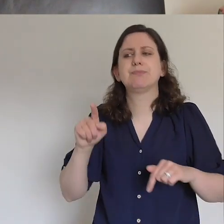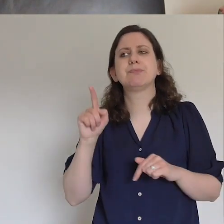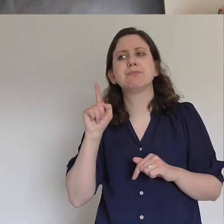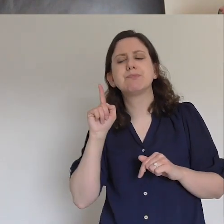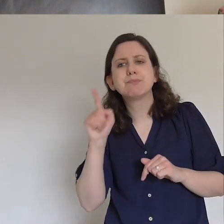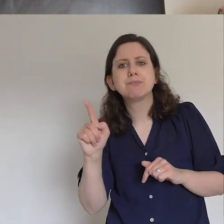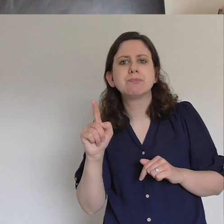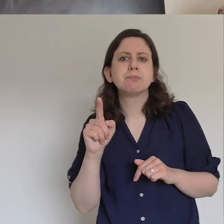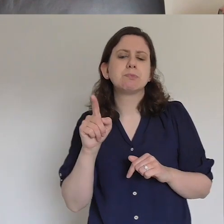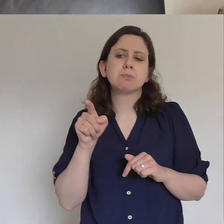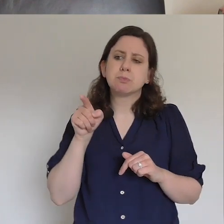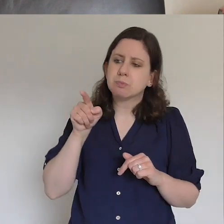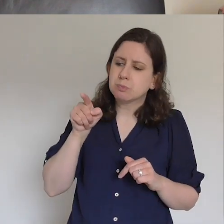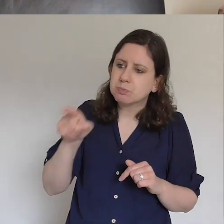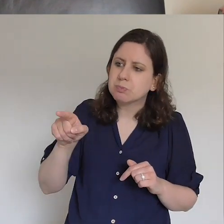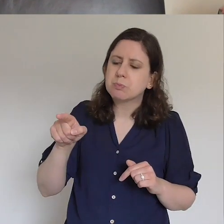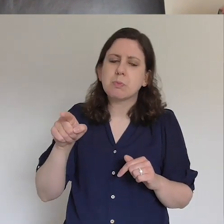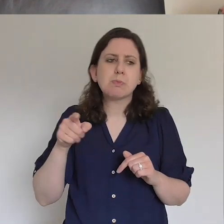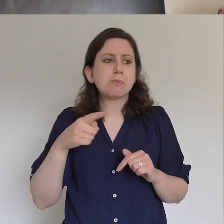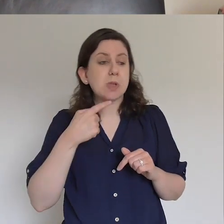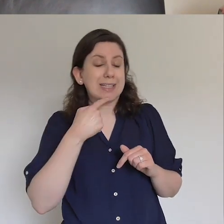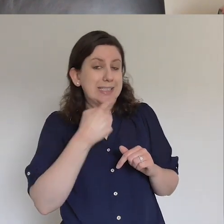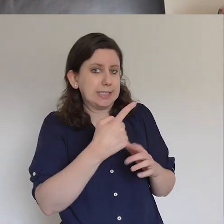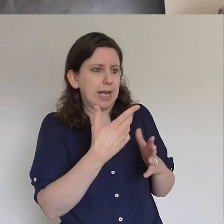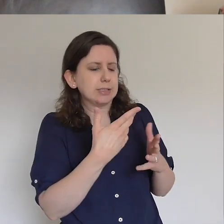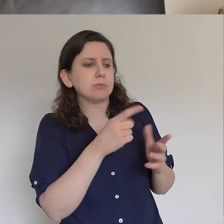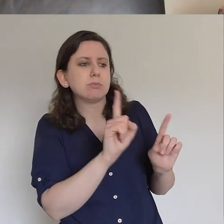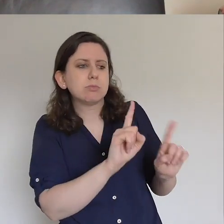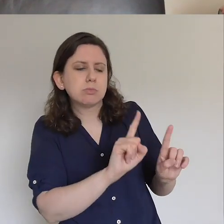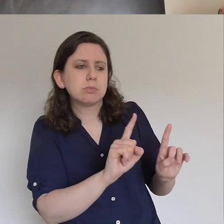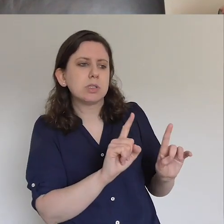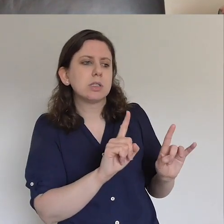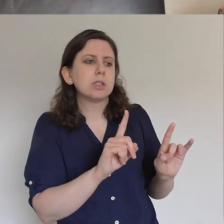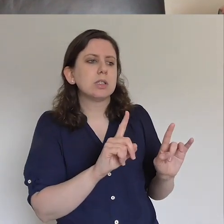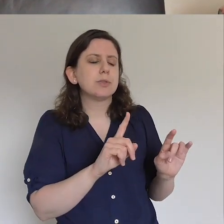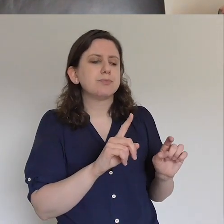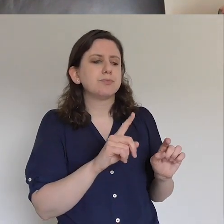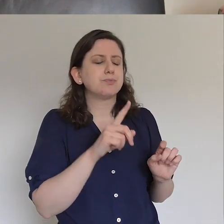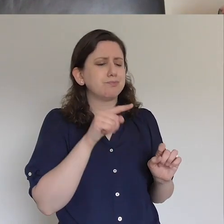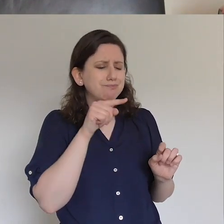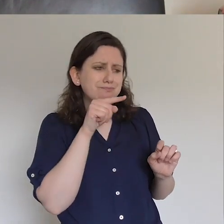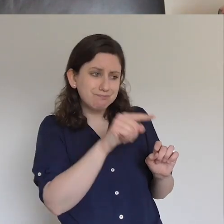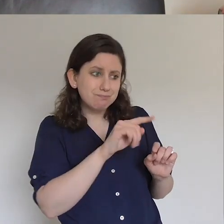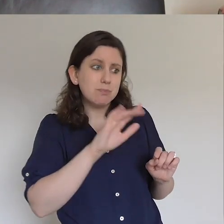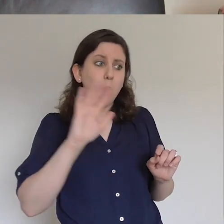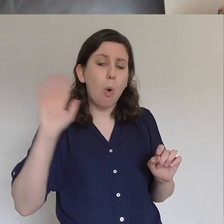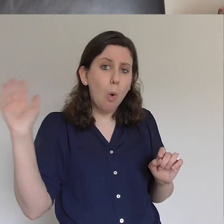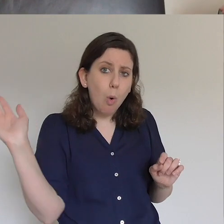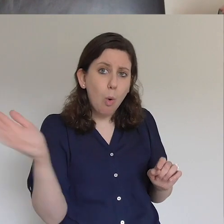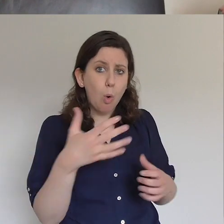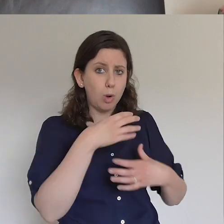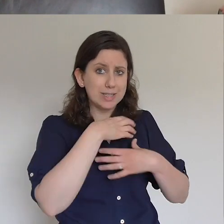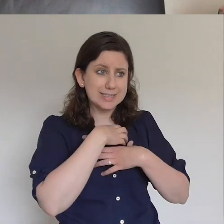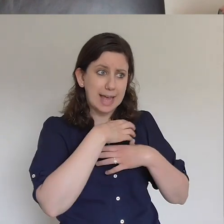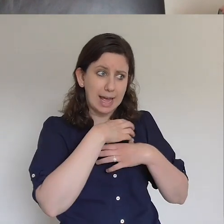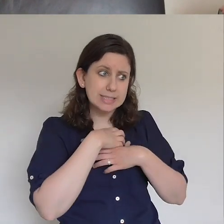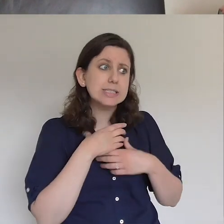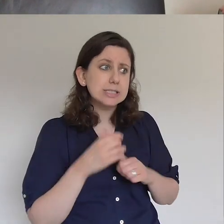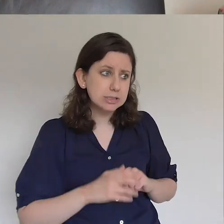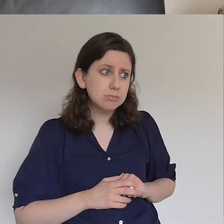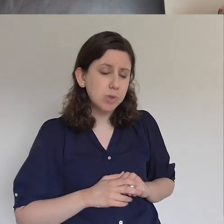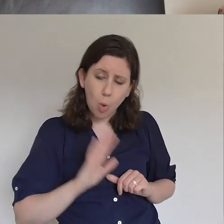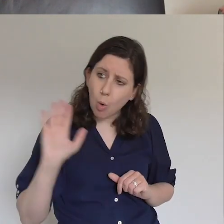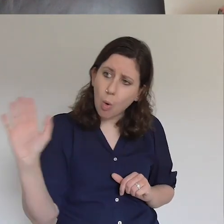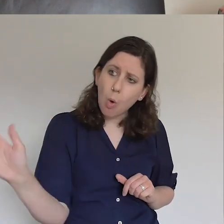says something really interesting to Blythe, he turns to him and he says, you know, we're all scared, Blythe,